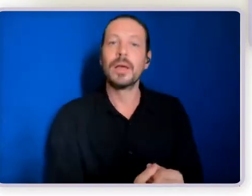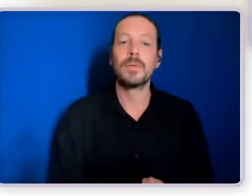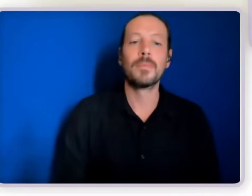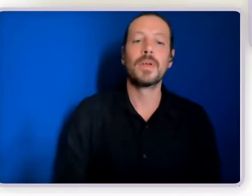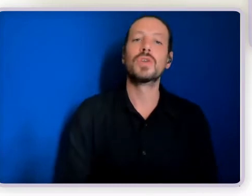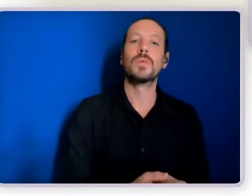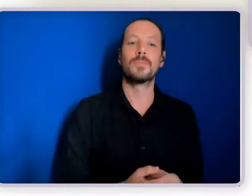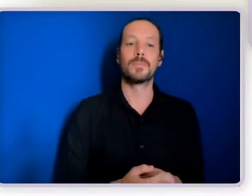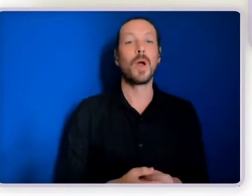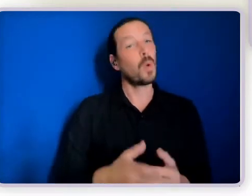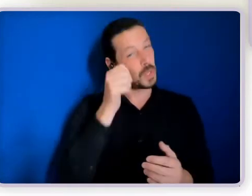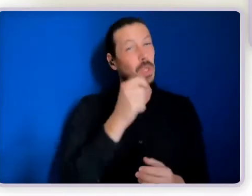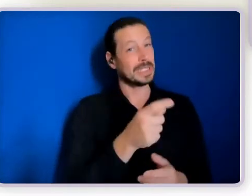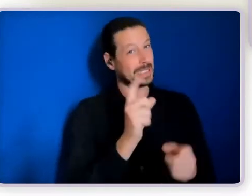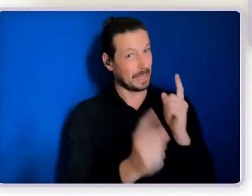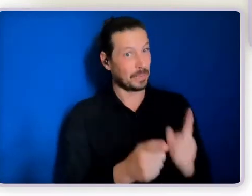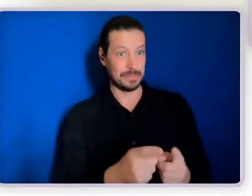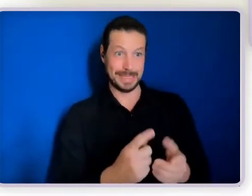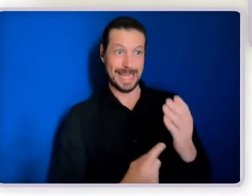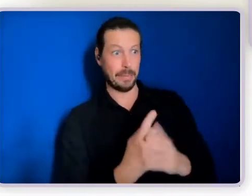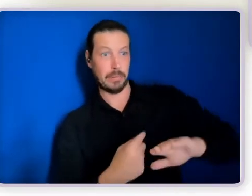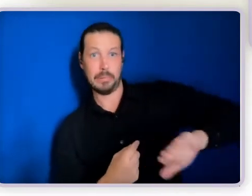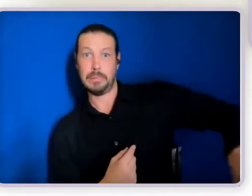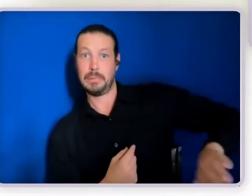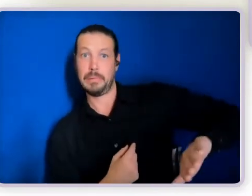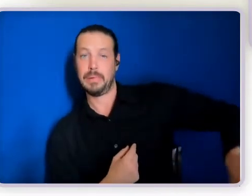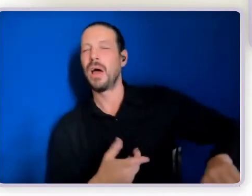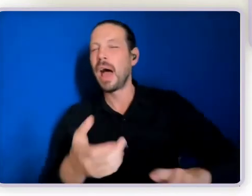does still occur, as you all know, as advocates.